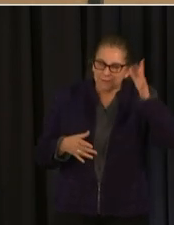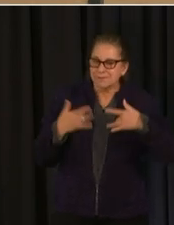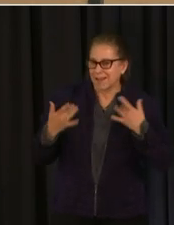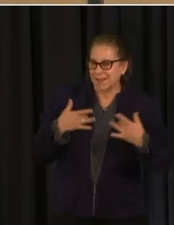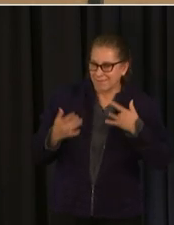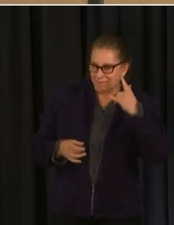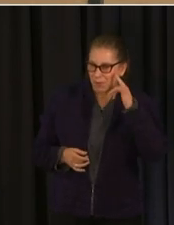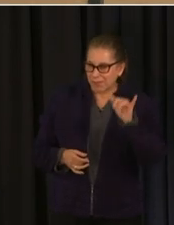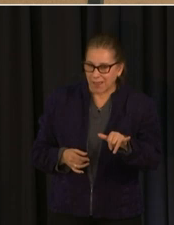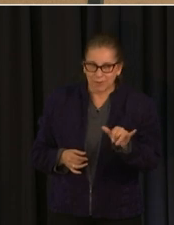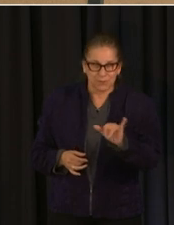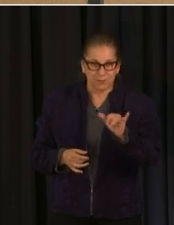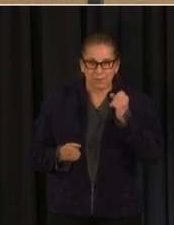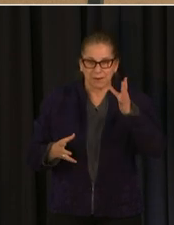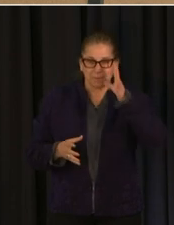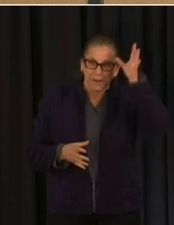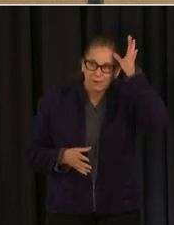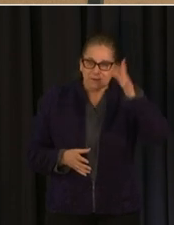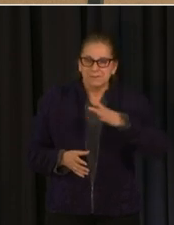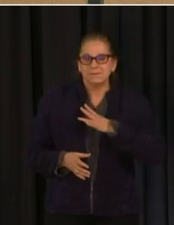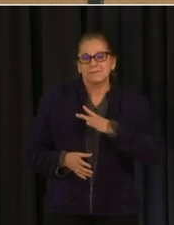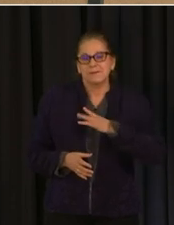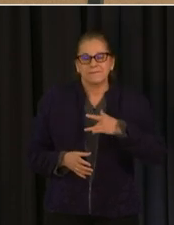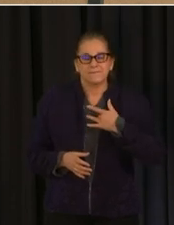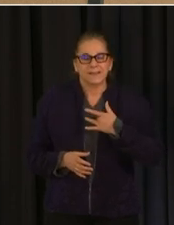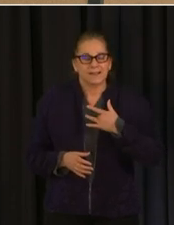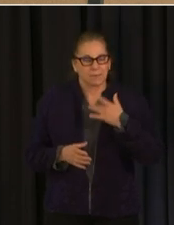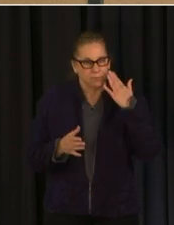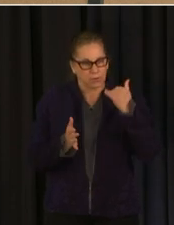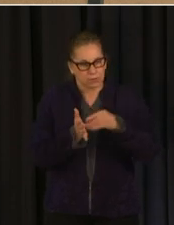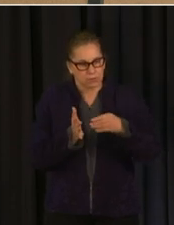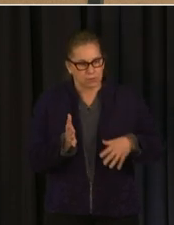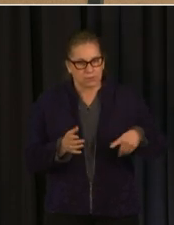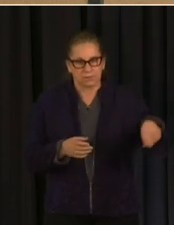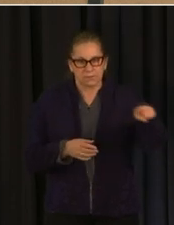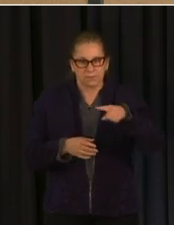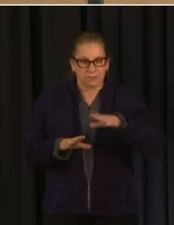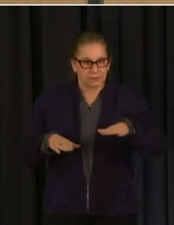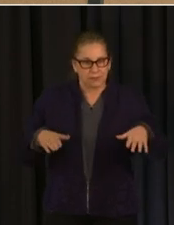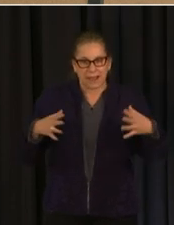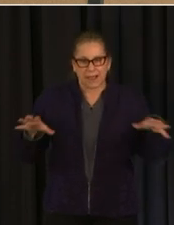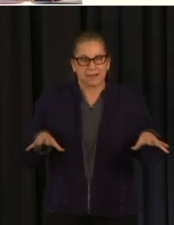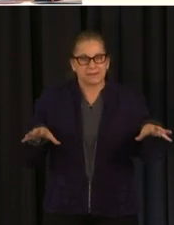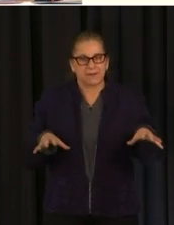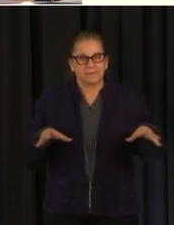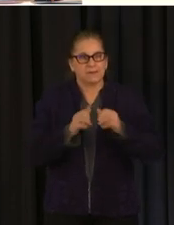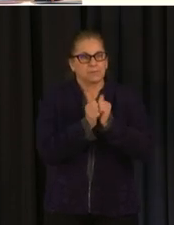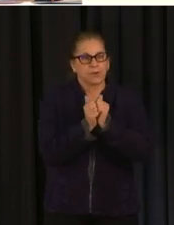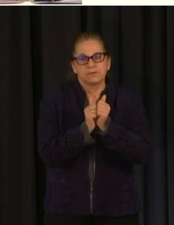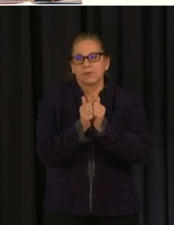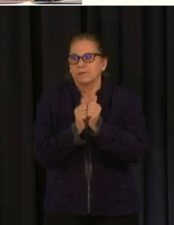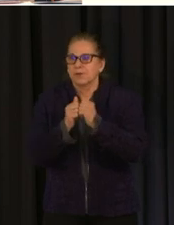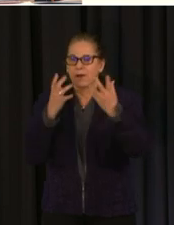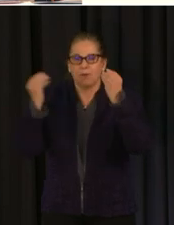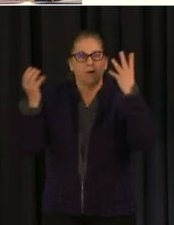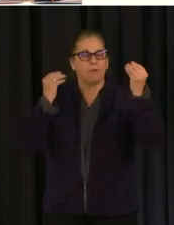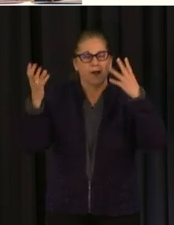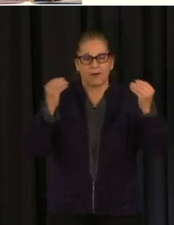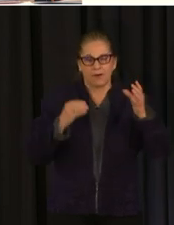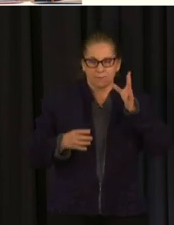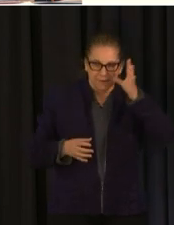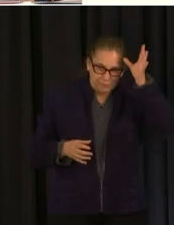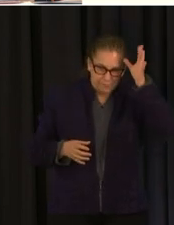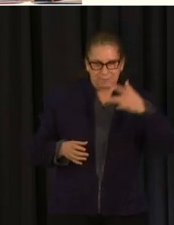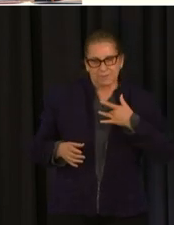especially those parents who have very active student athletes uh who like to be engaged in a number of sports uh some who will be having their